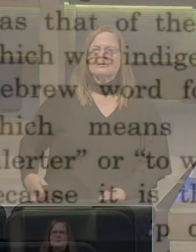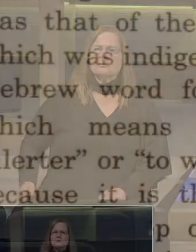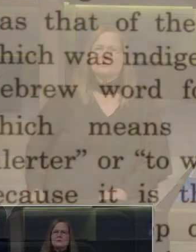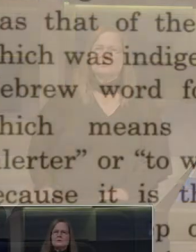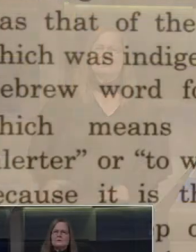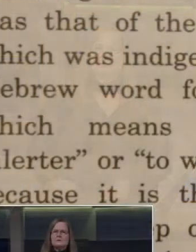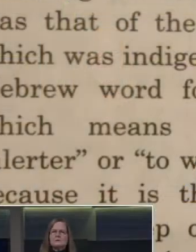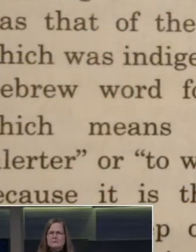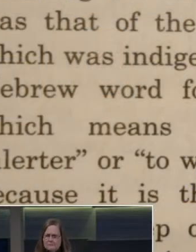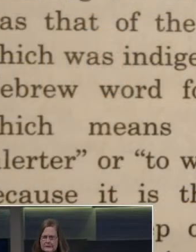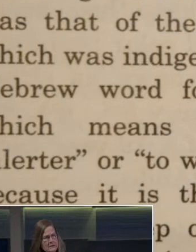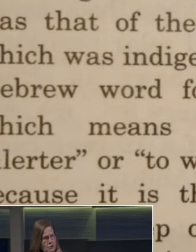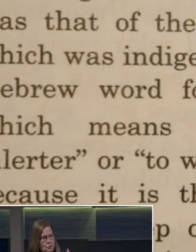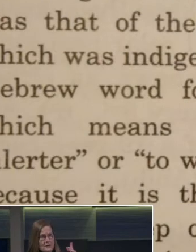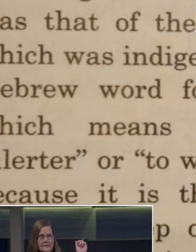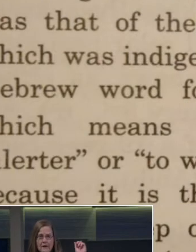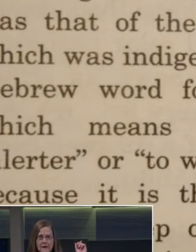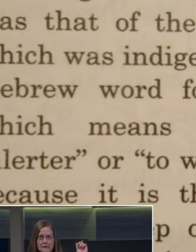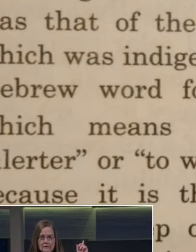Can you read that?